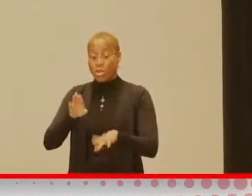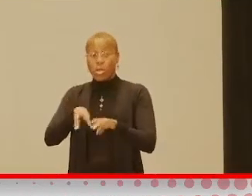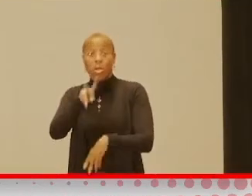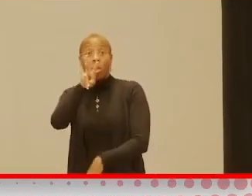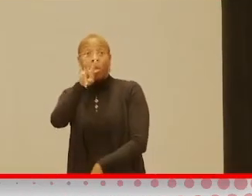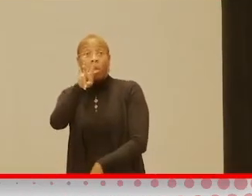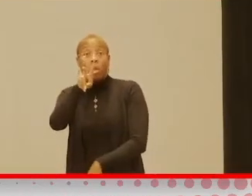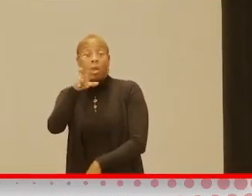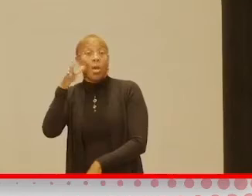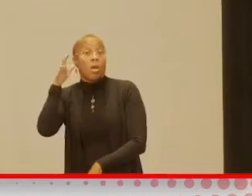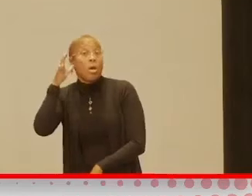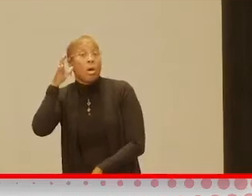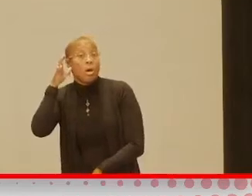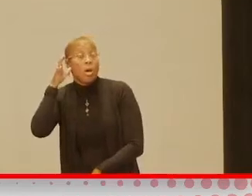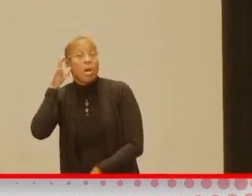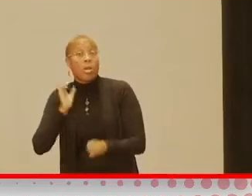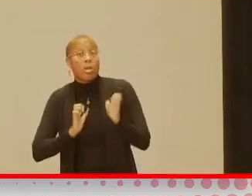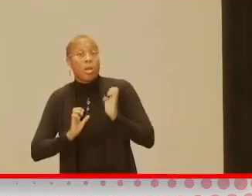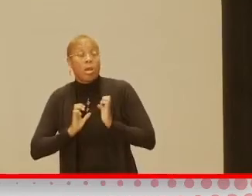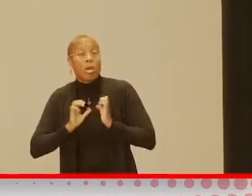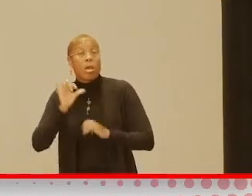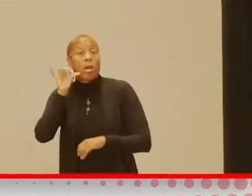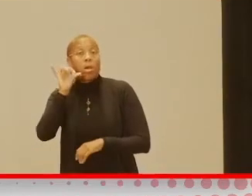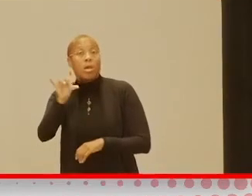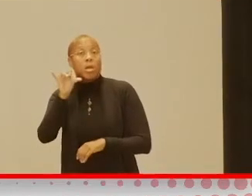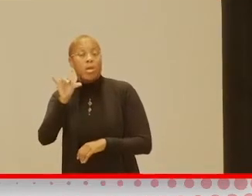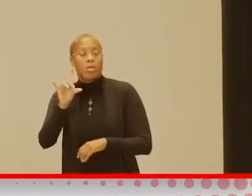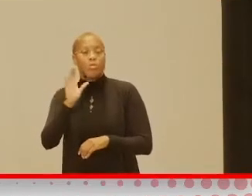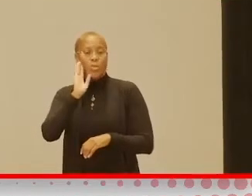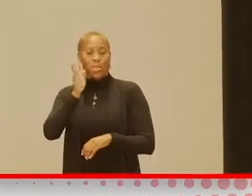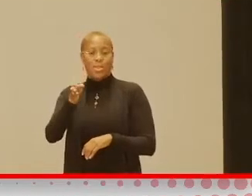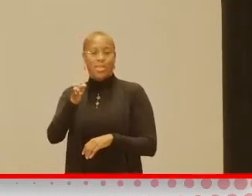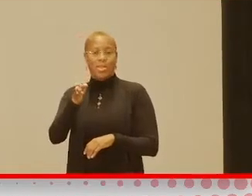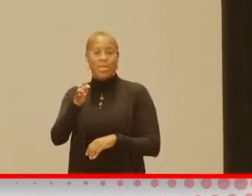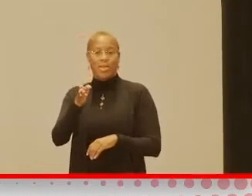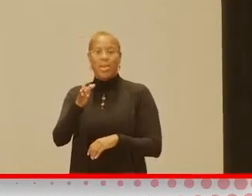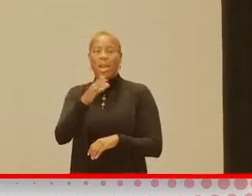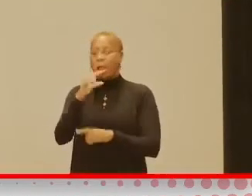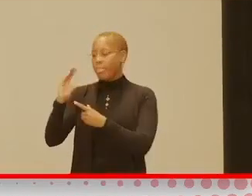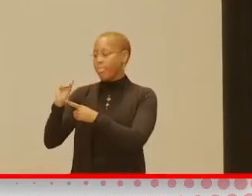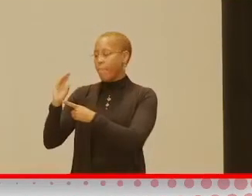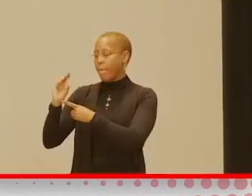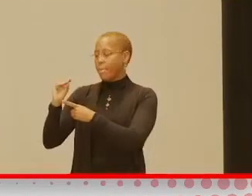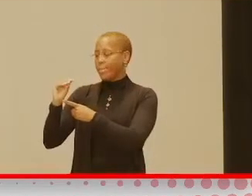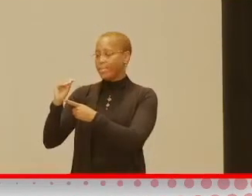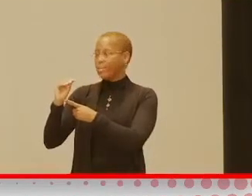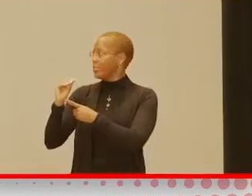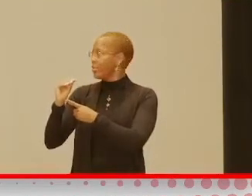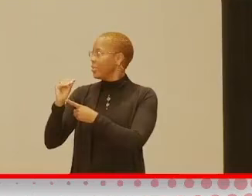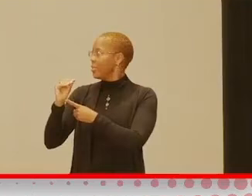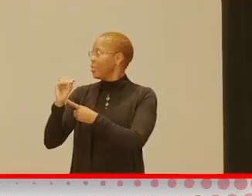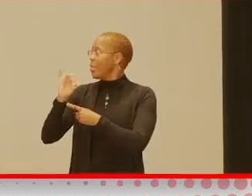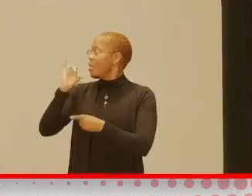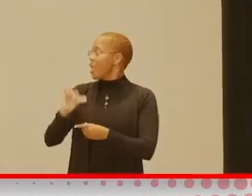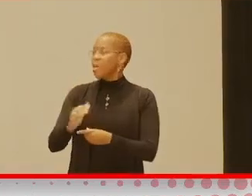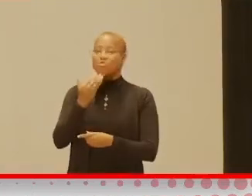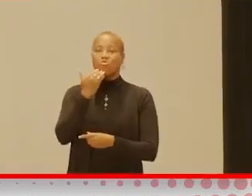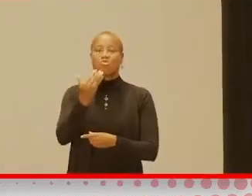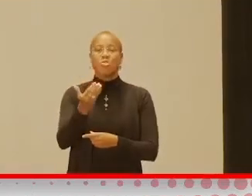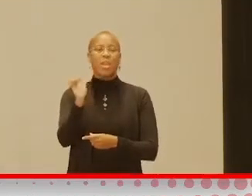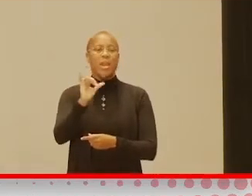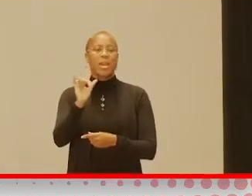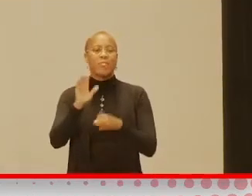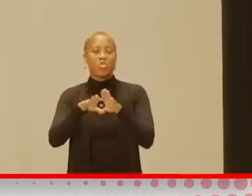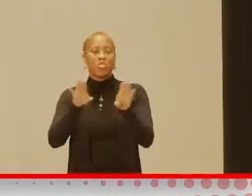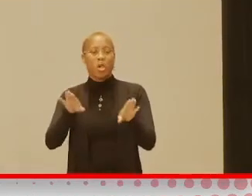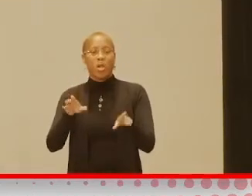hear those emotions. And then the little puppet hand thing there, so that's a good idea. Like, if you have a child